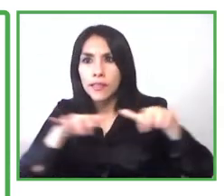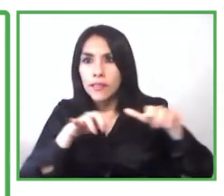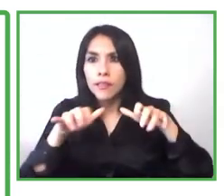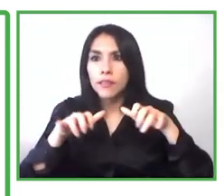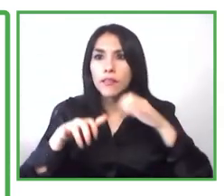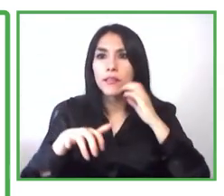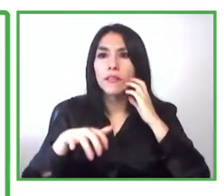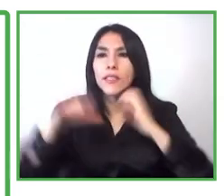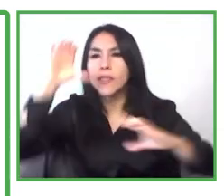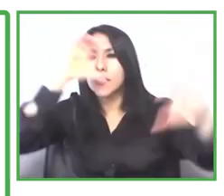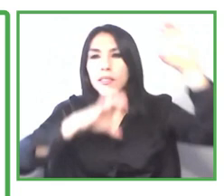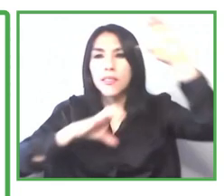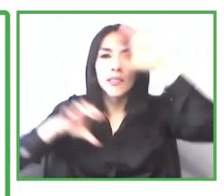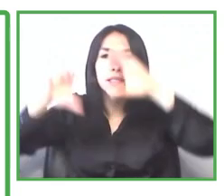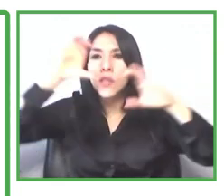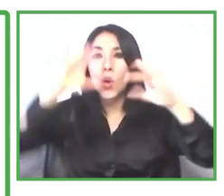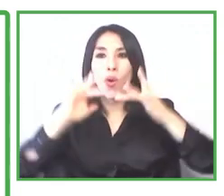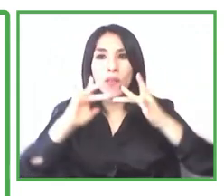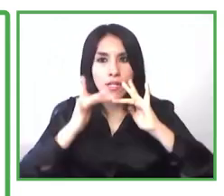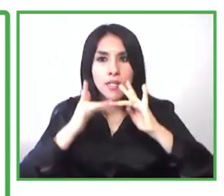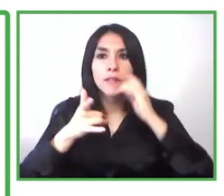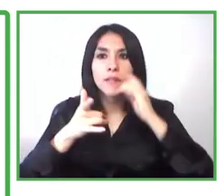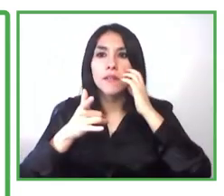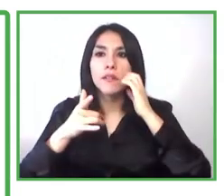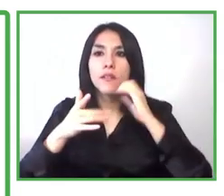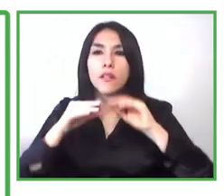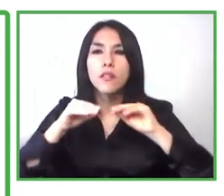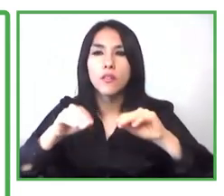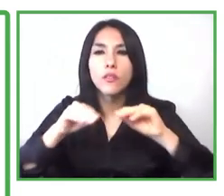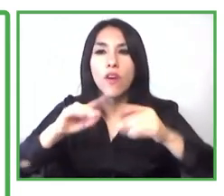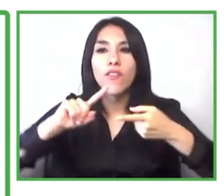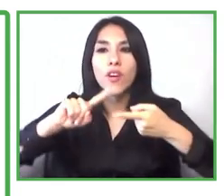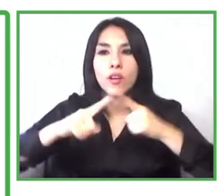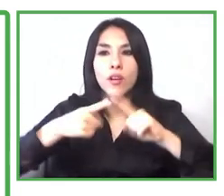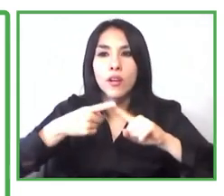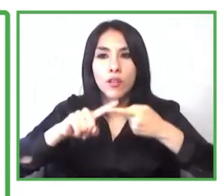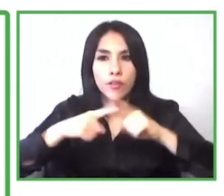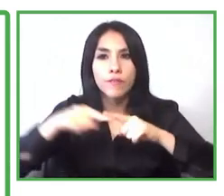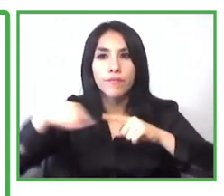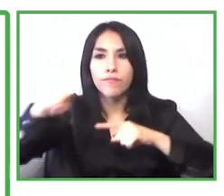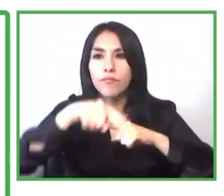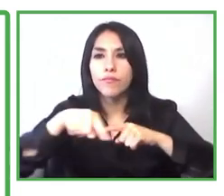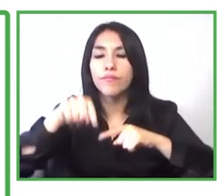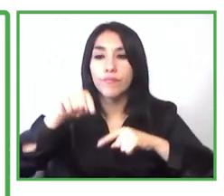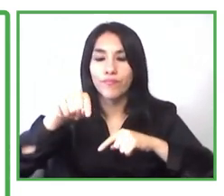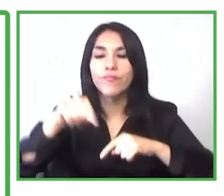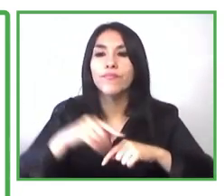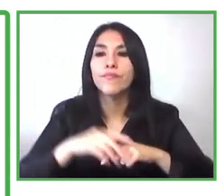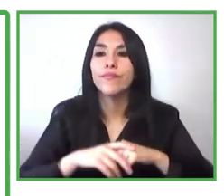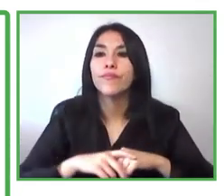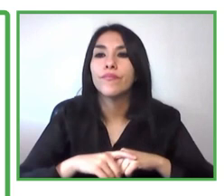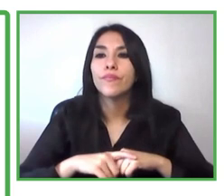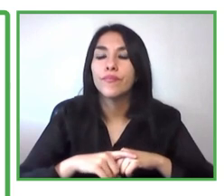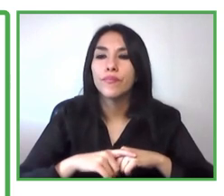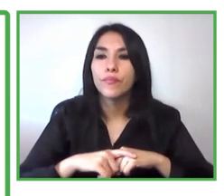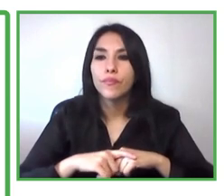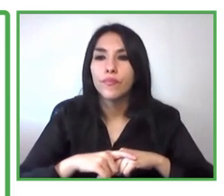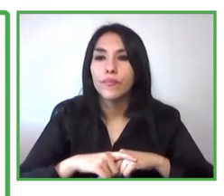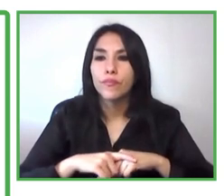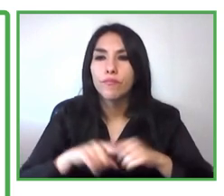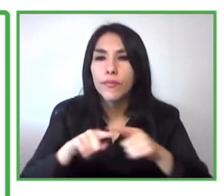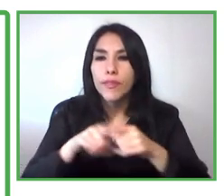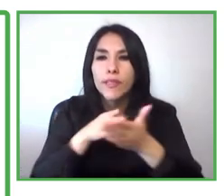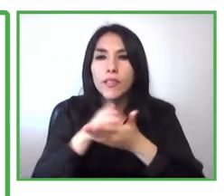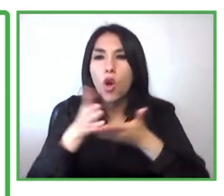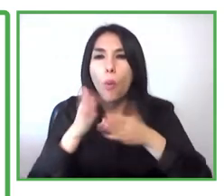start uh an online business that became my uh my source of